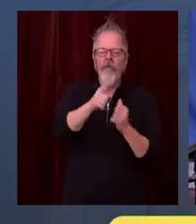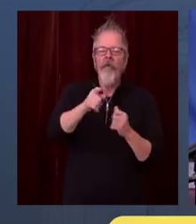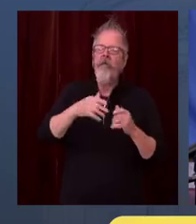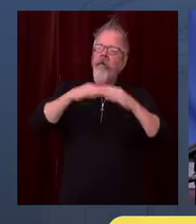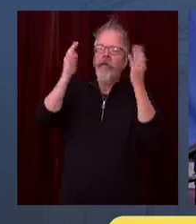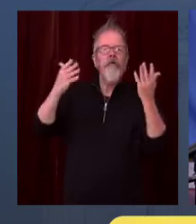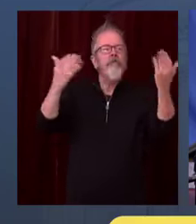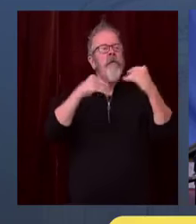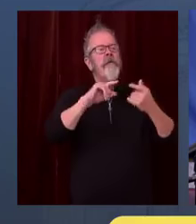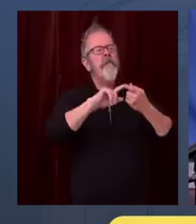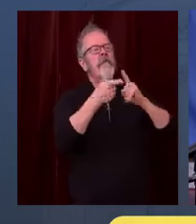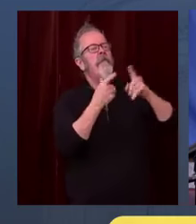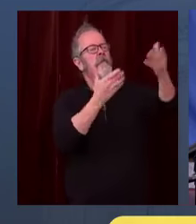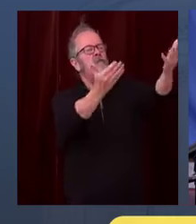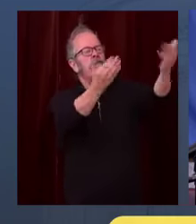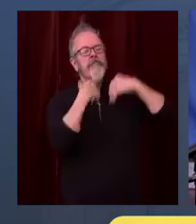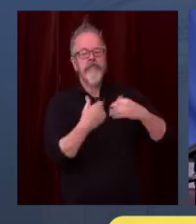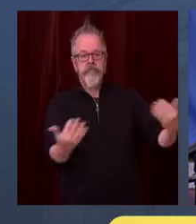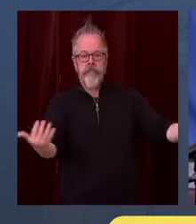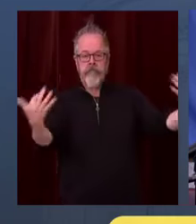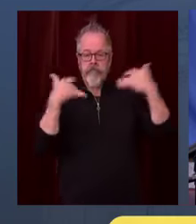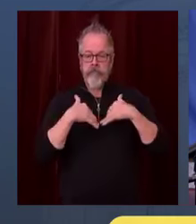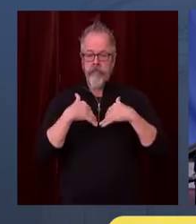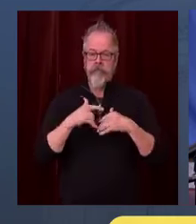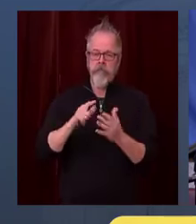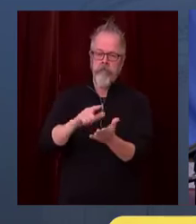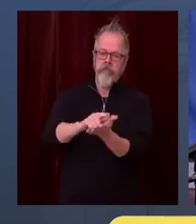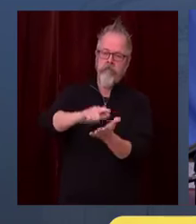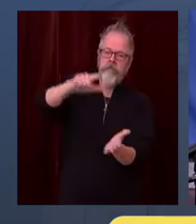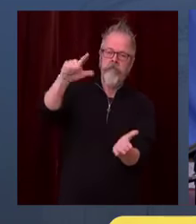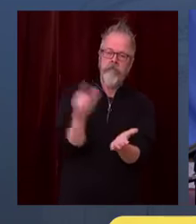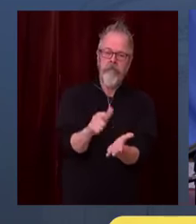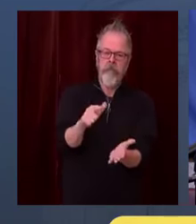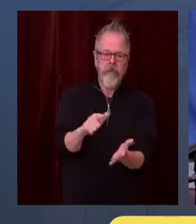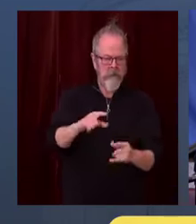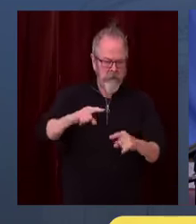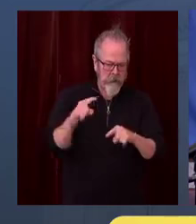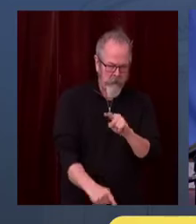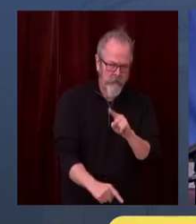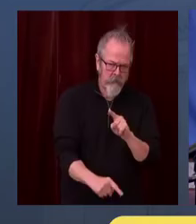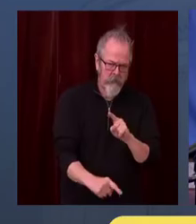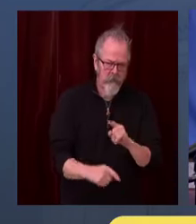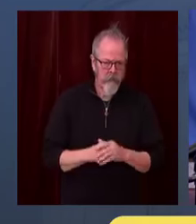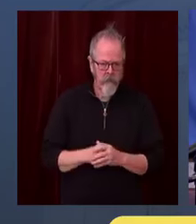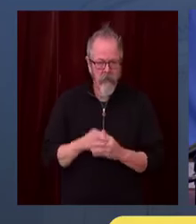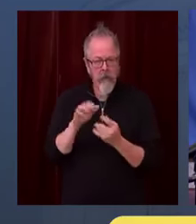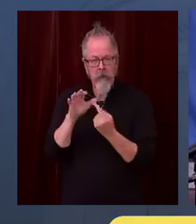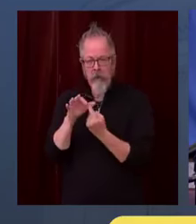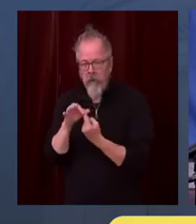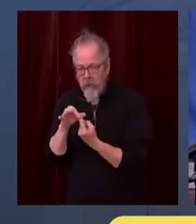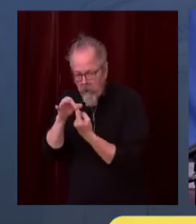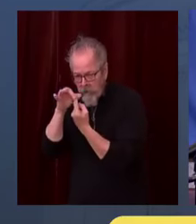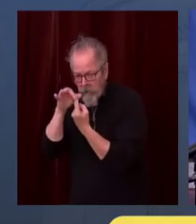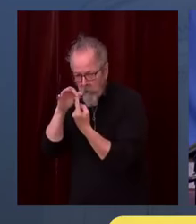a negative COVID-19 test result no more than 48 hours prior to the gathering.